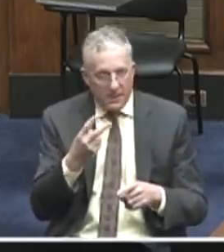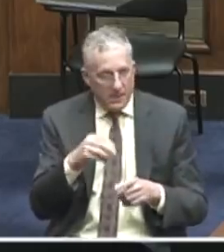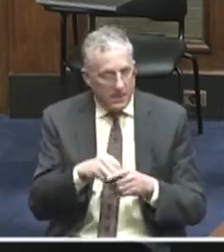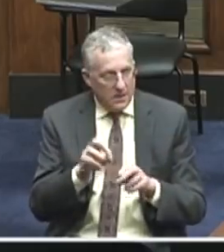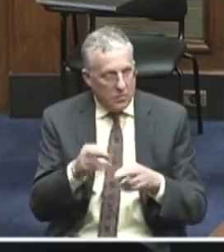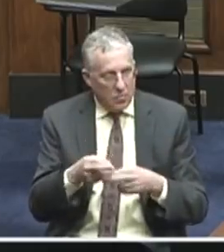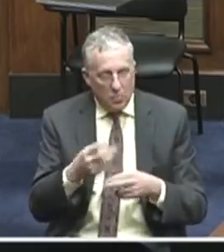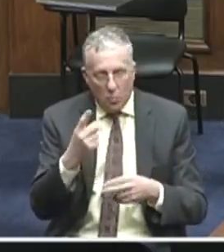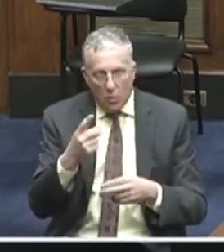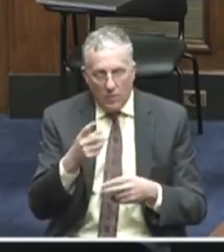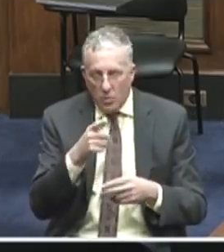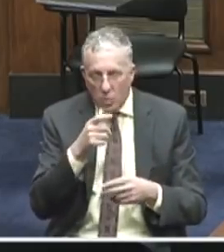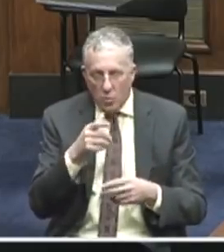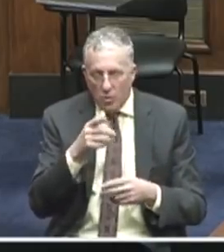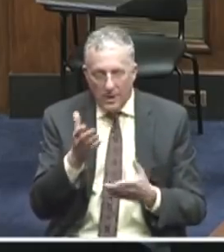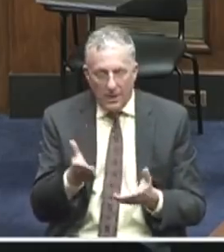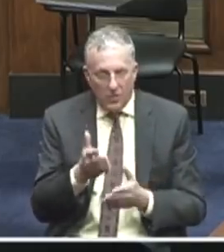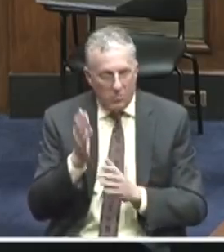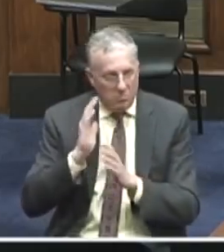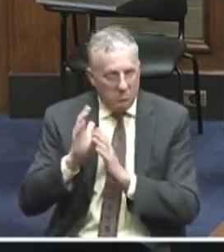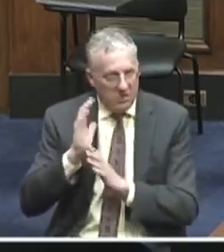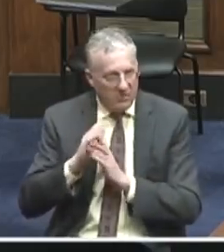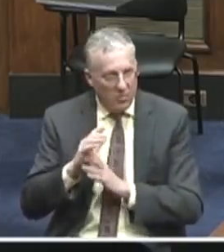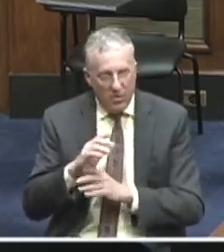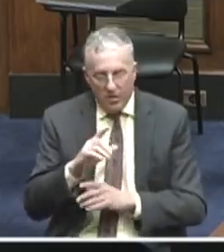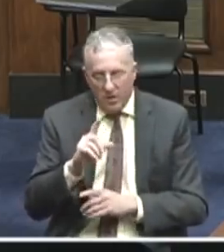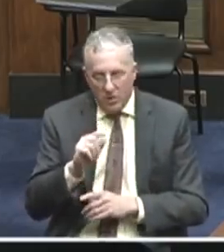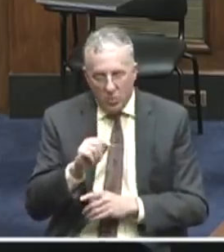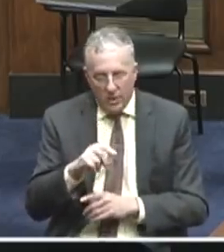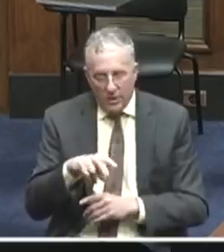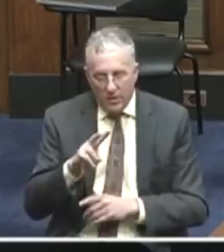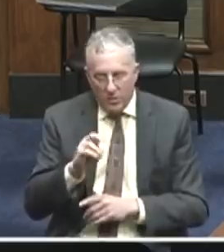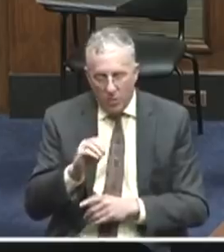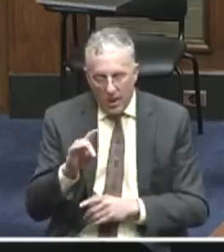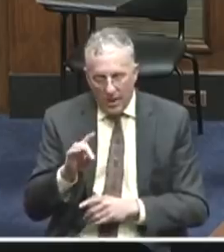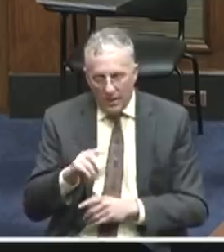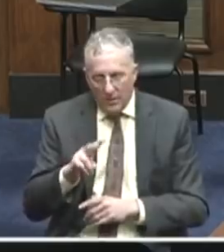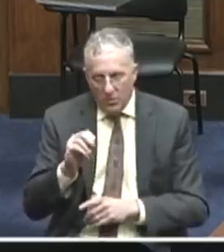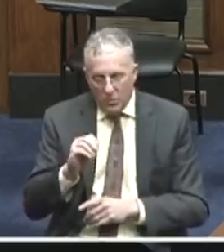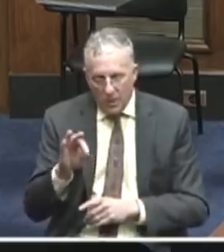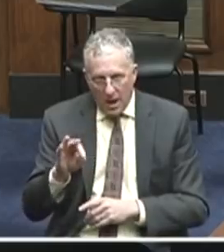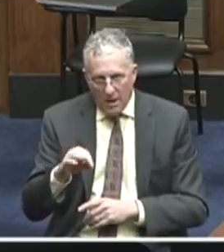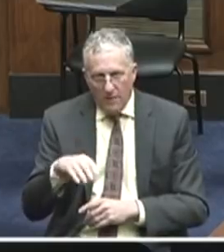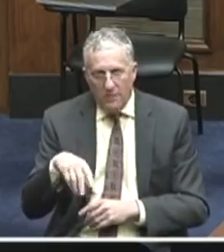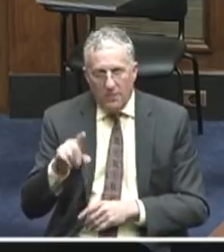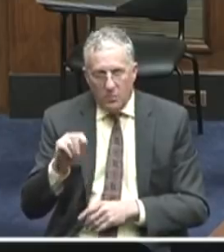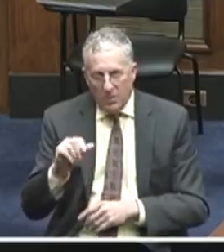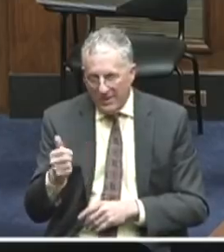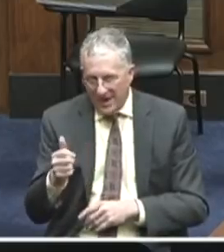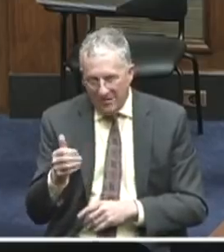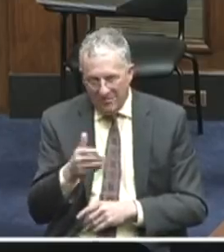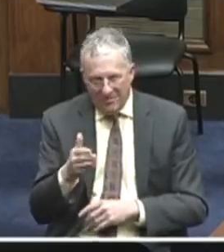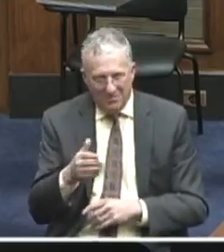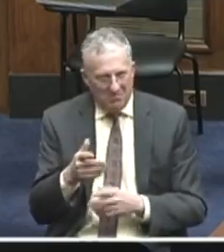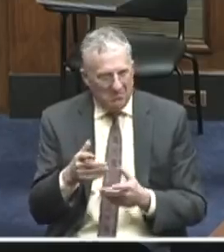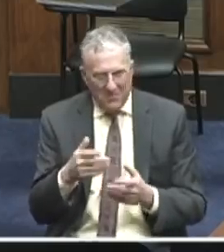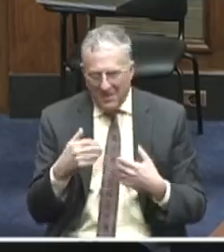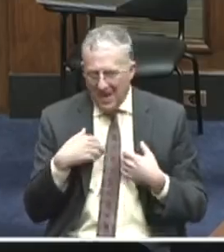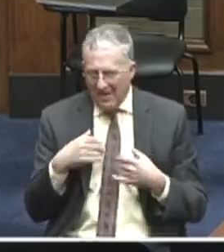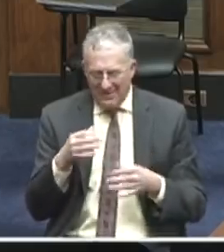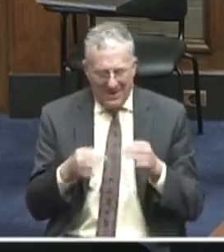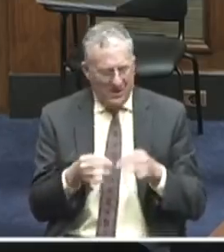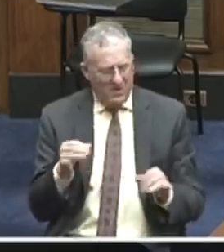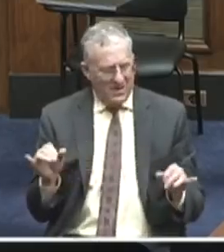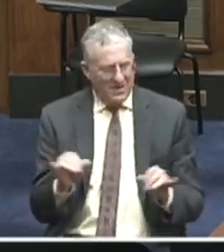2008, 9, 10, as we went through this exact same type of hearing, of hearing about